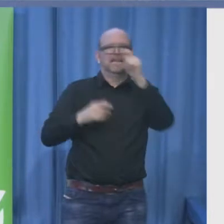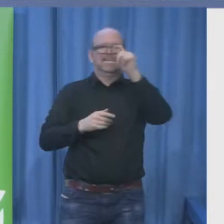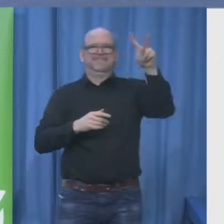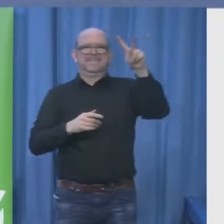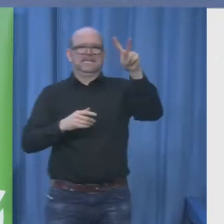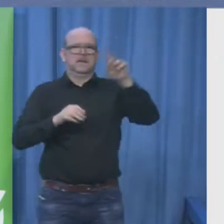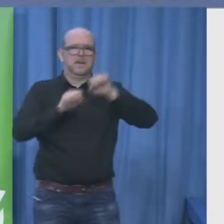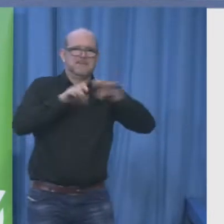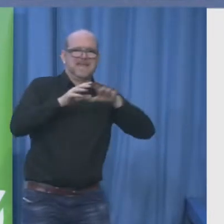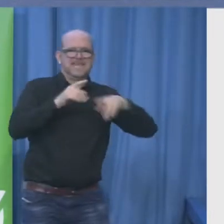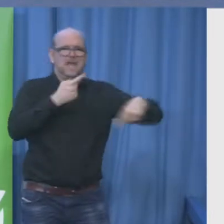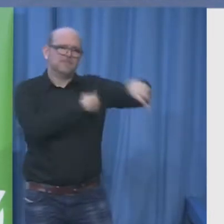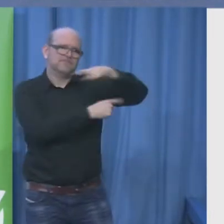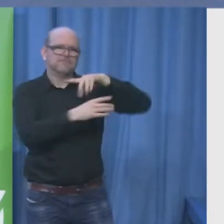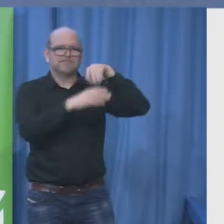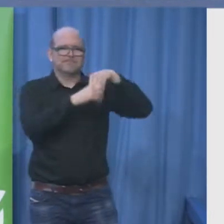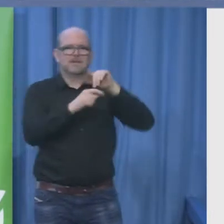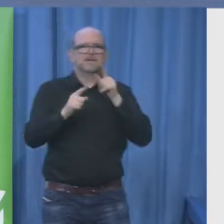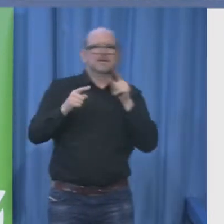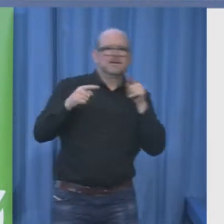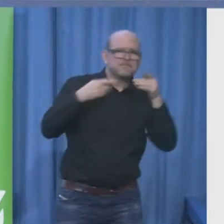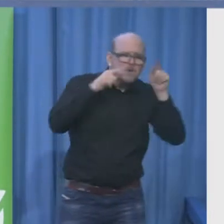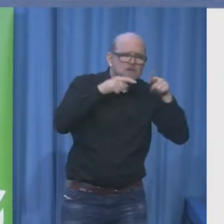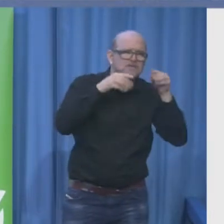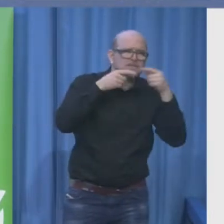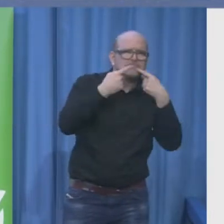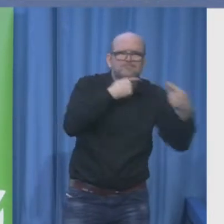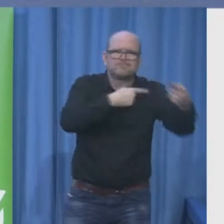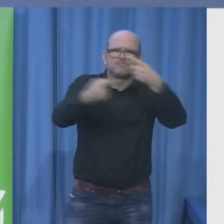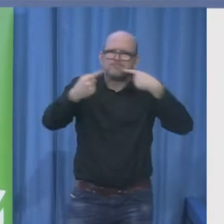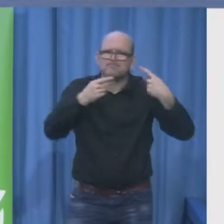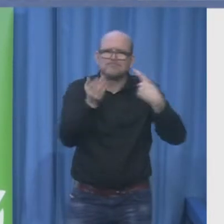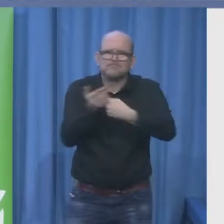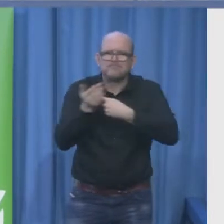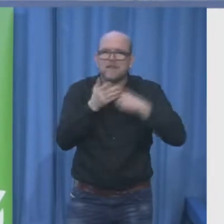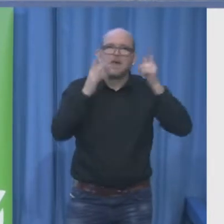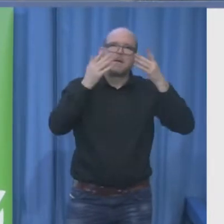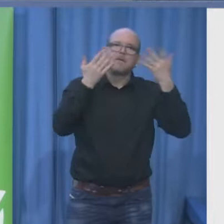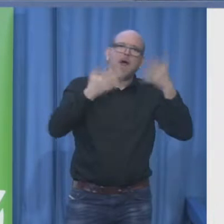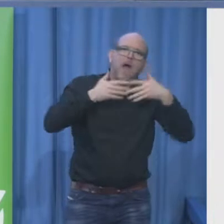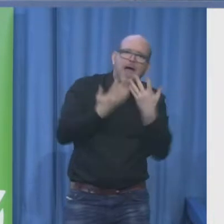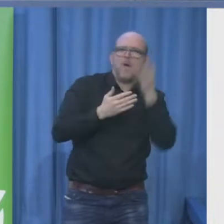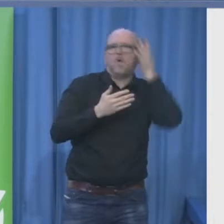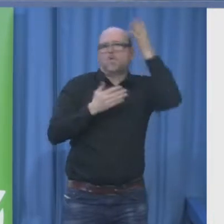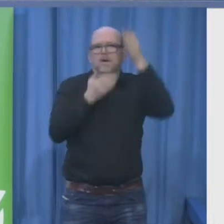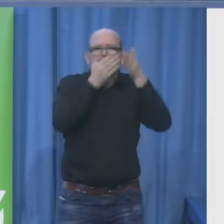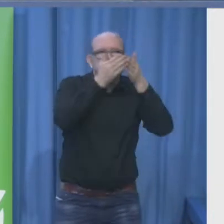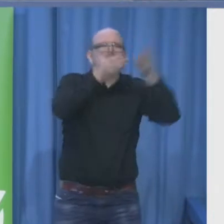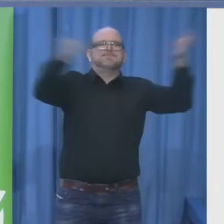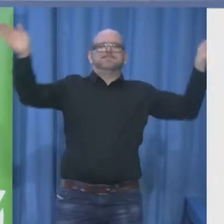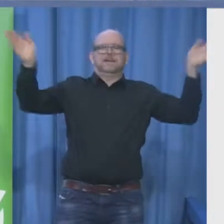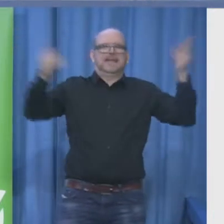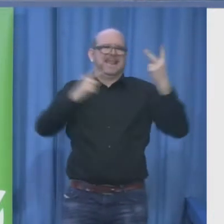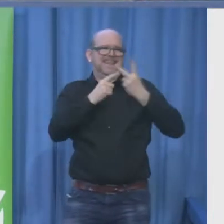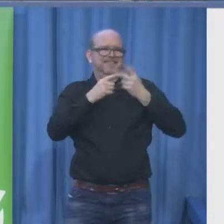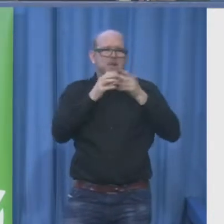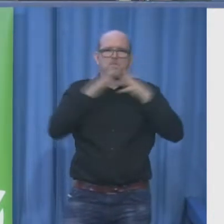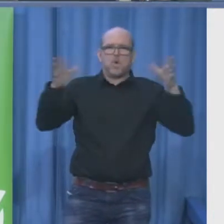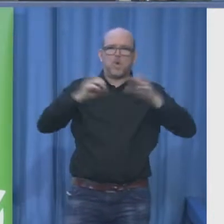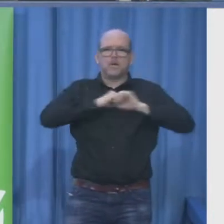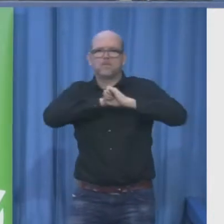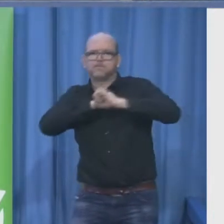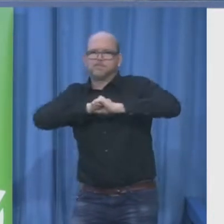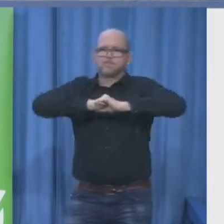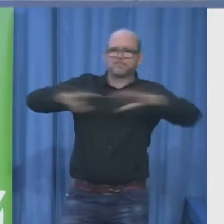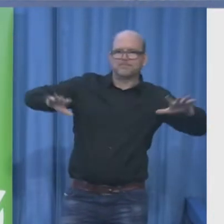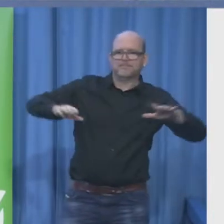after and so i'm going to leave you with this and we we don't know if uh you're going to want any questions or not i know the panel's more